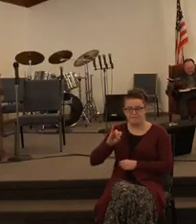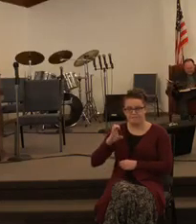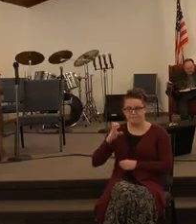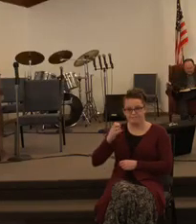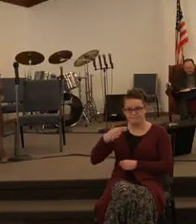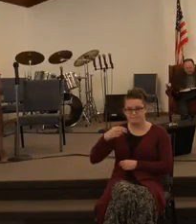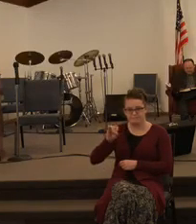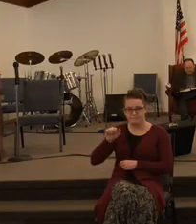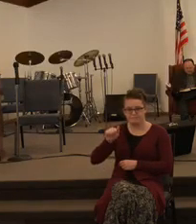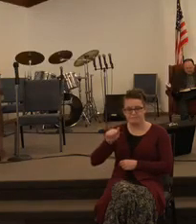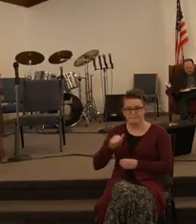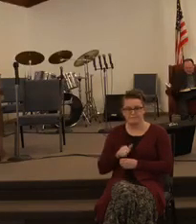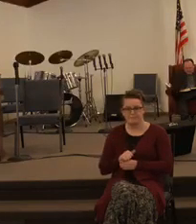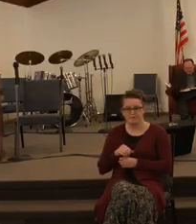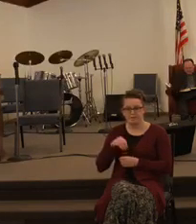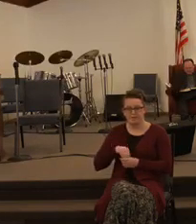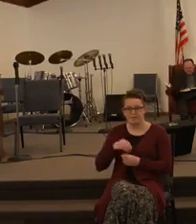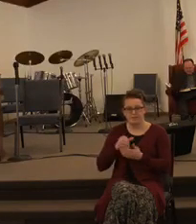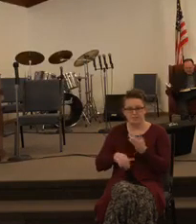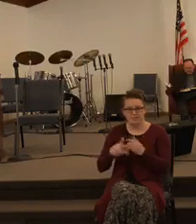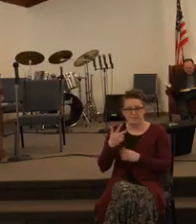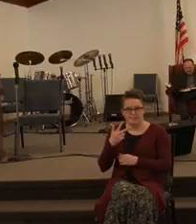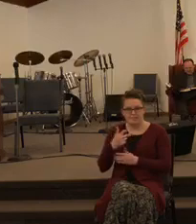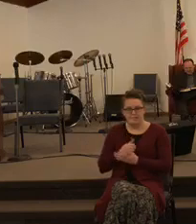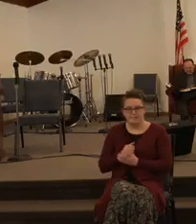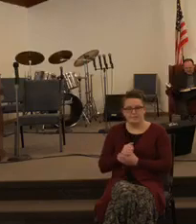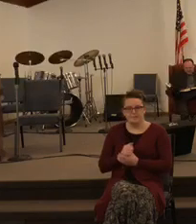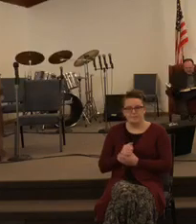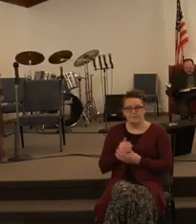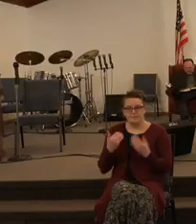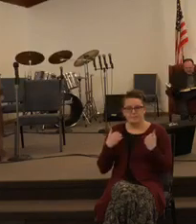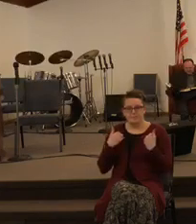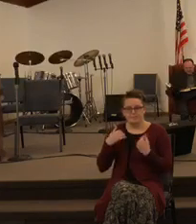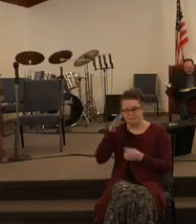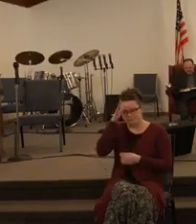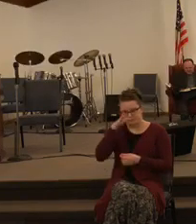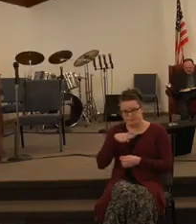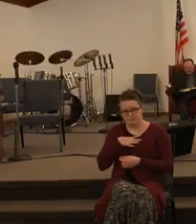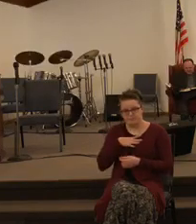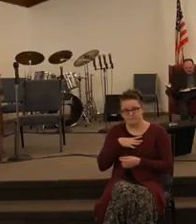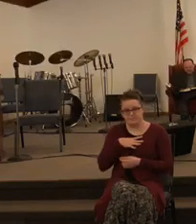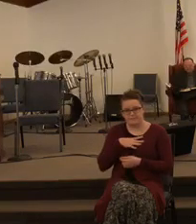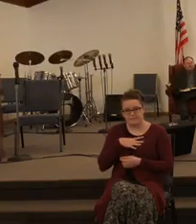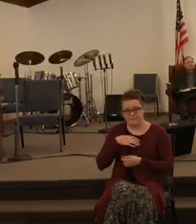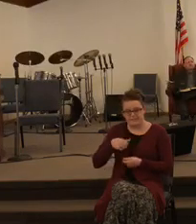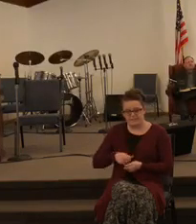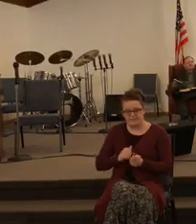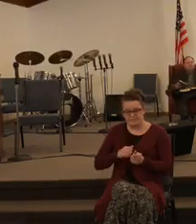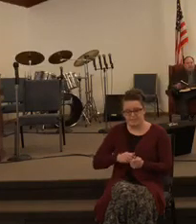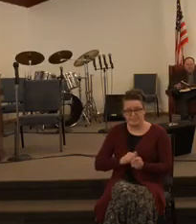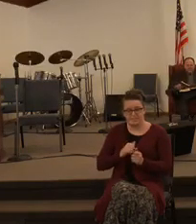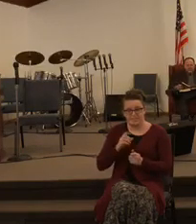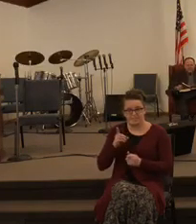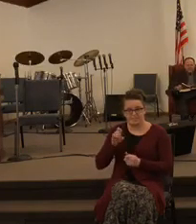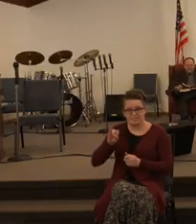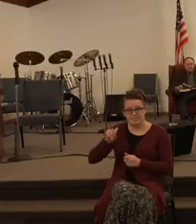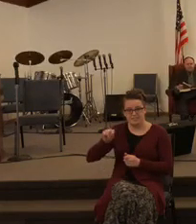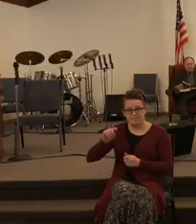said you have your men dig some ditches in this valley